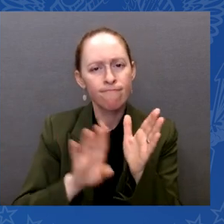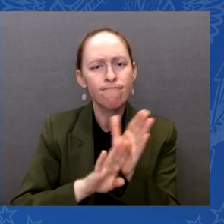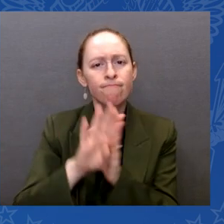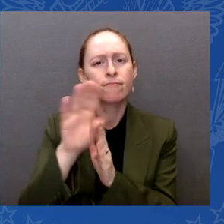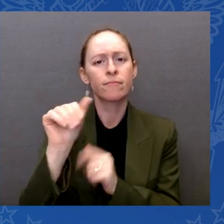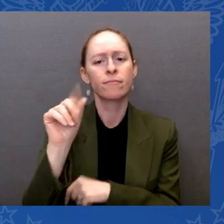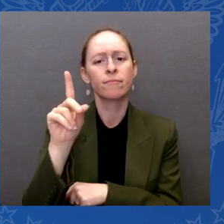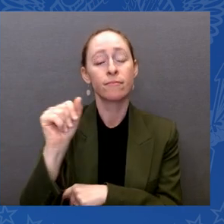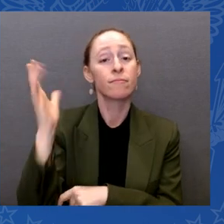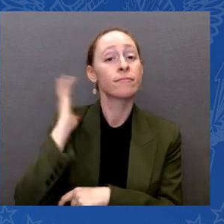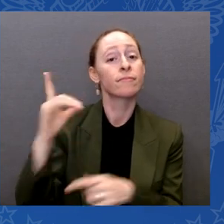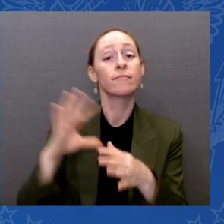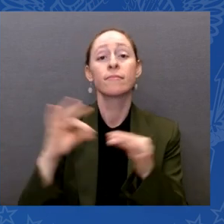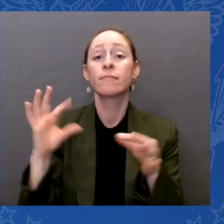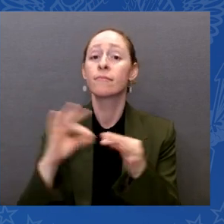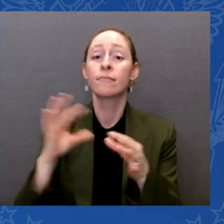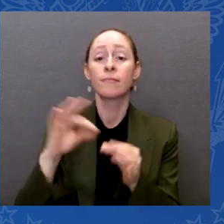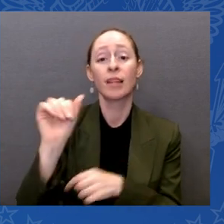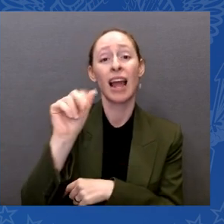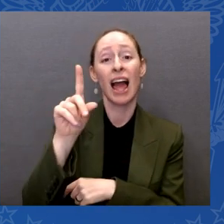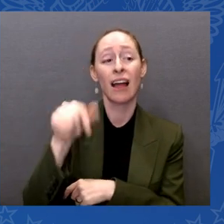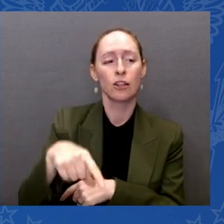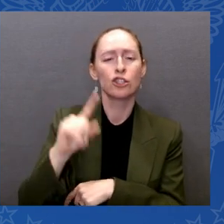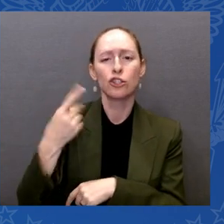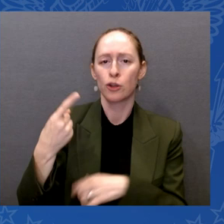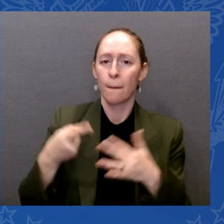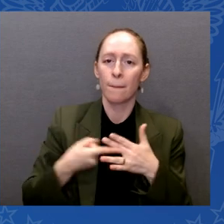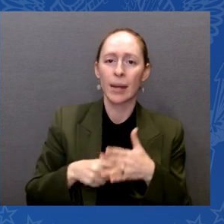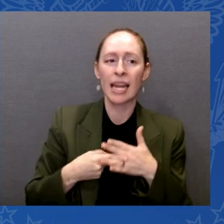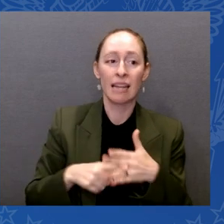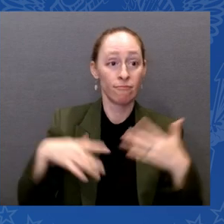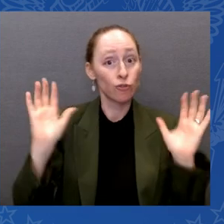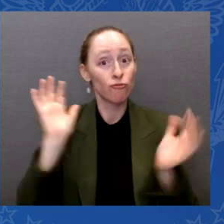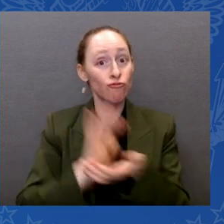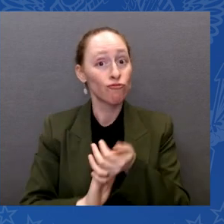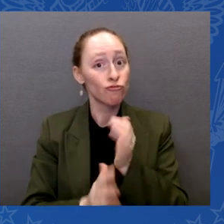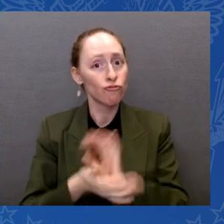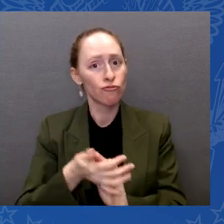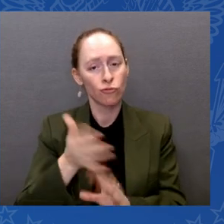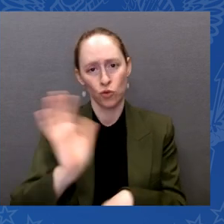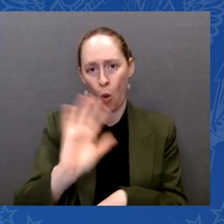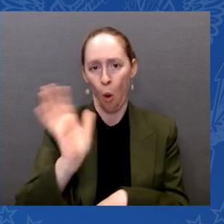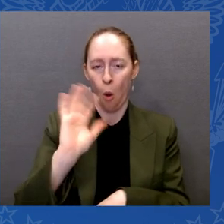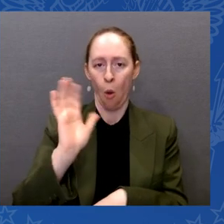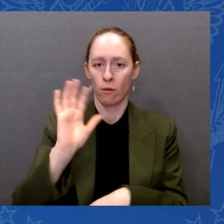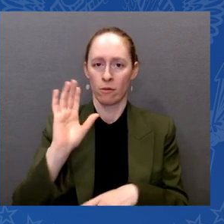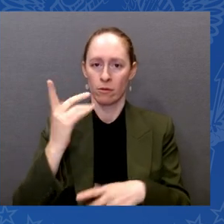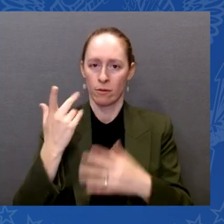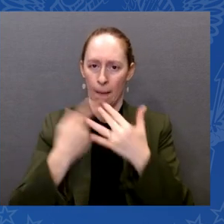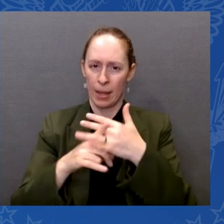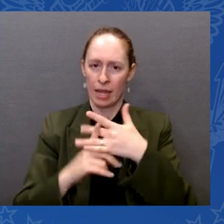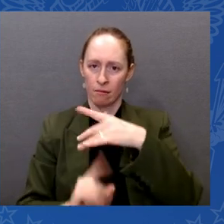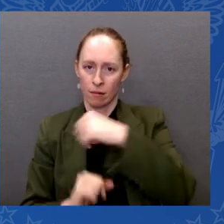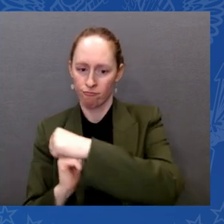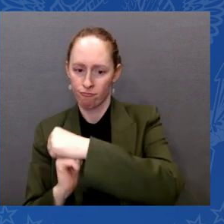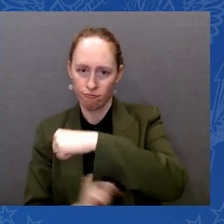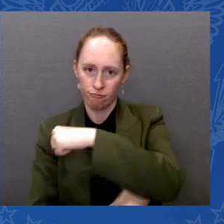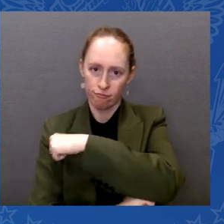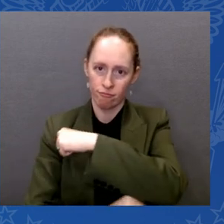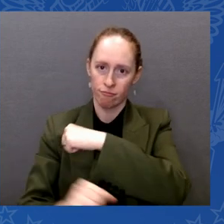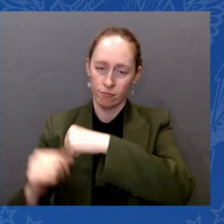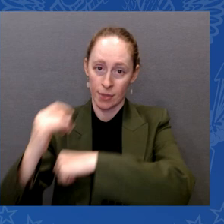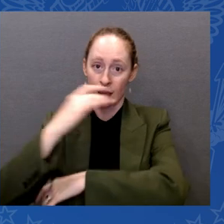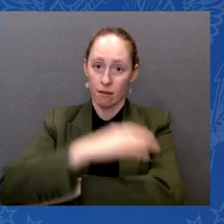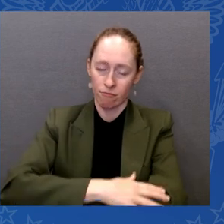a solution. It's an essential foundation on which solutions will be constructed. From day one,